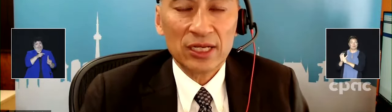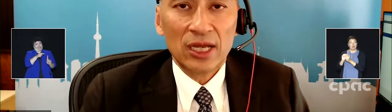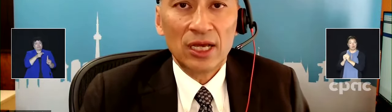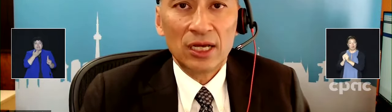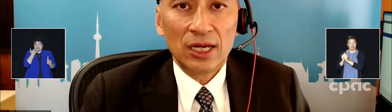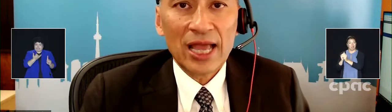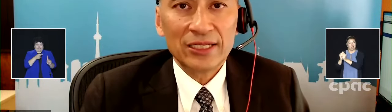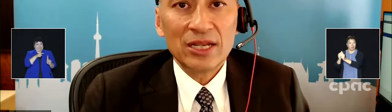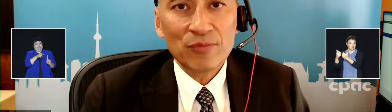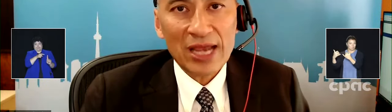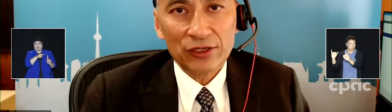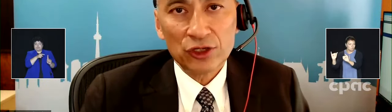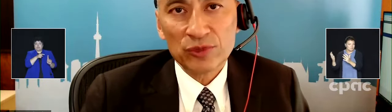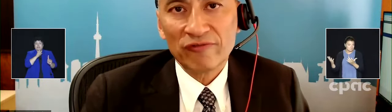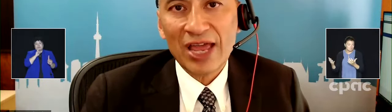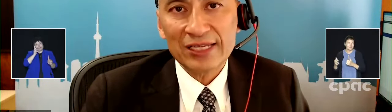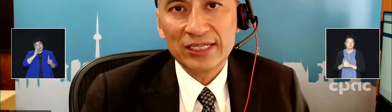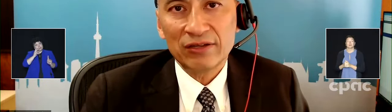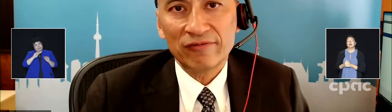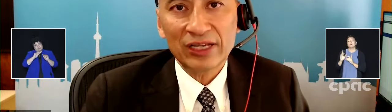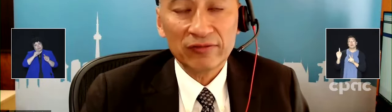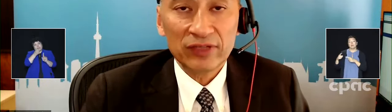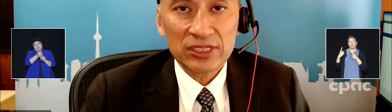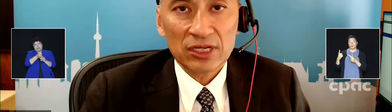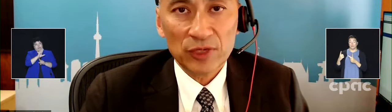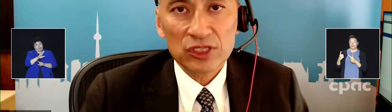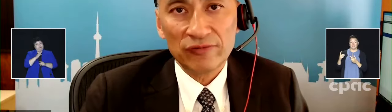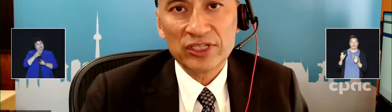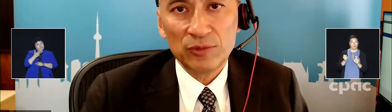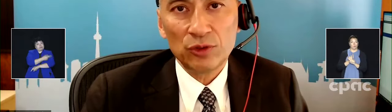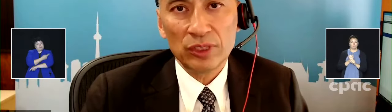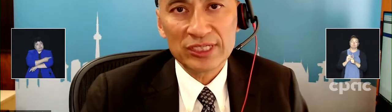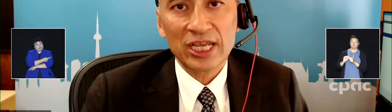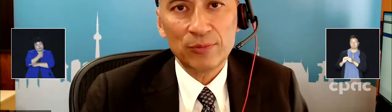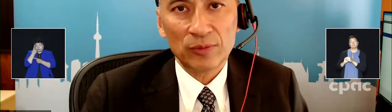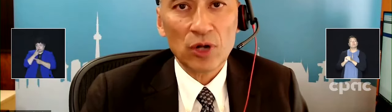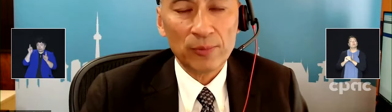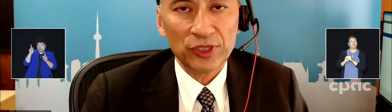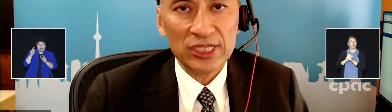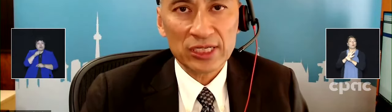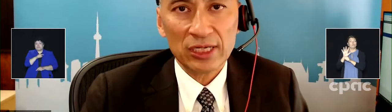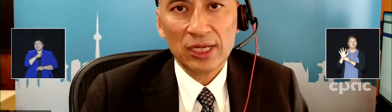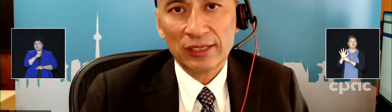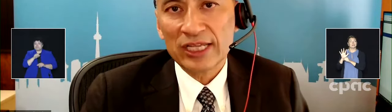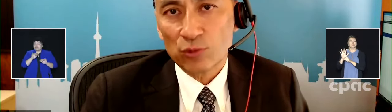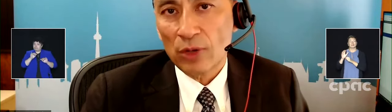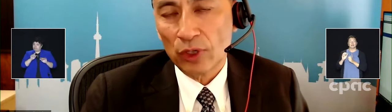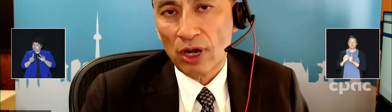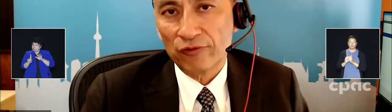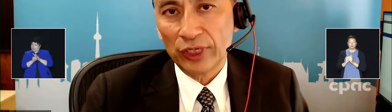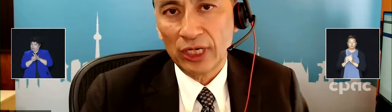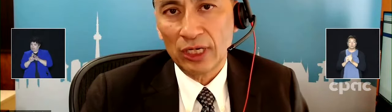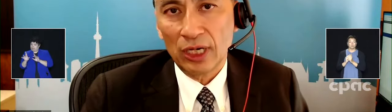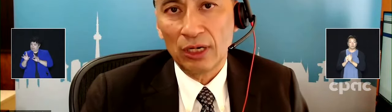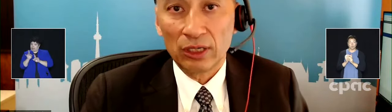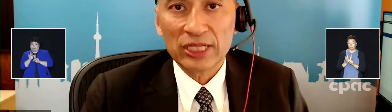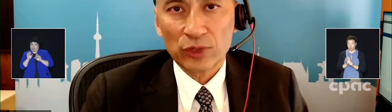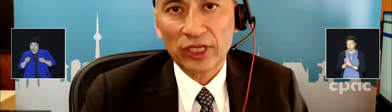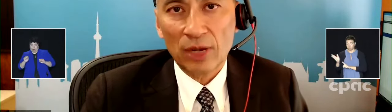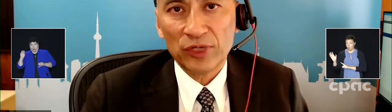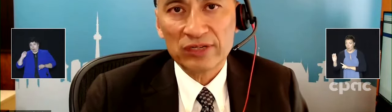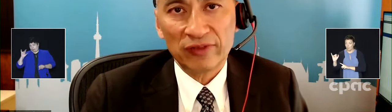that has had an impact in terms of vaccine effectiveness because of its immune escape properties. That's why we're offering,